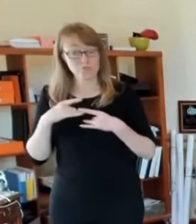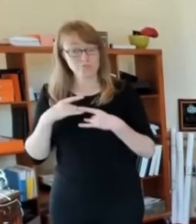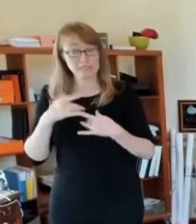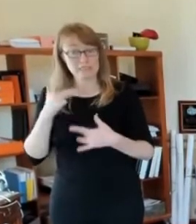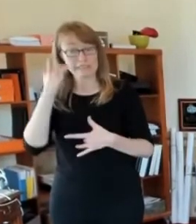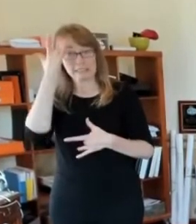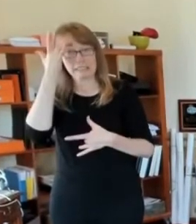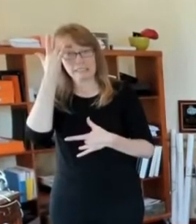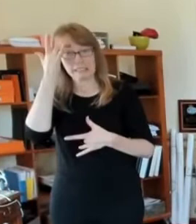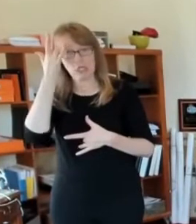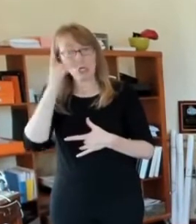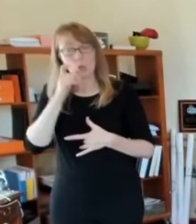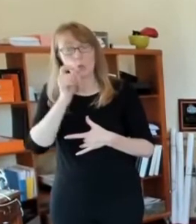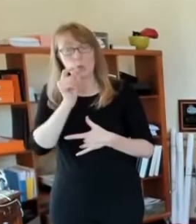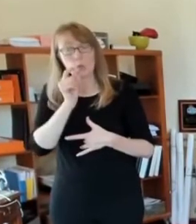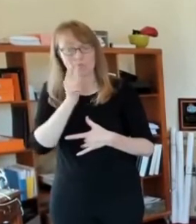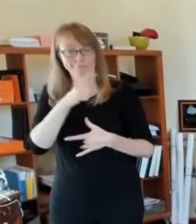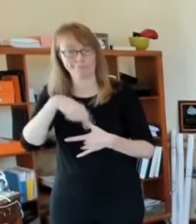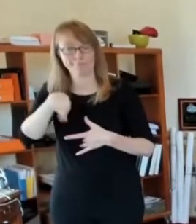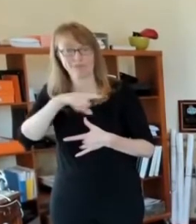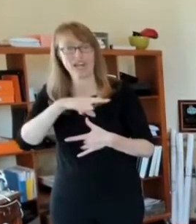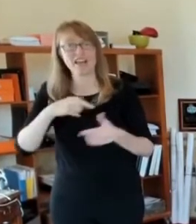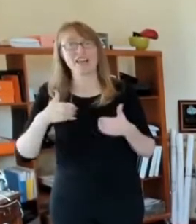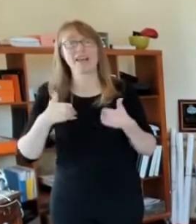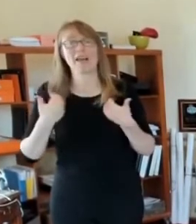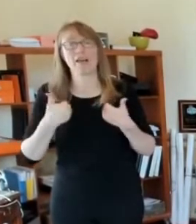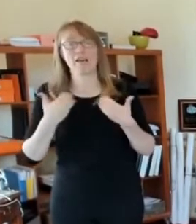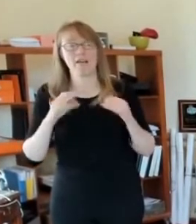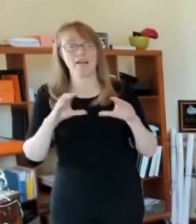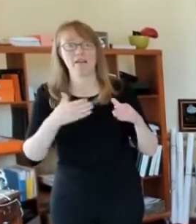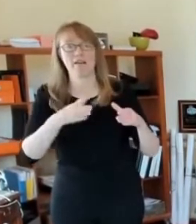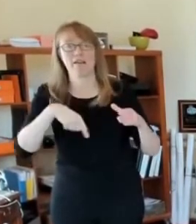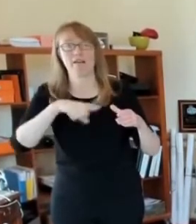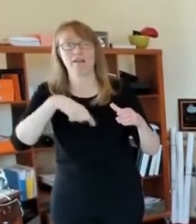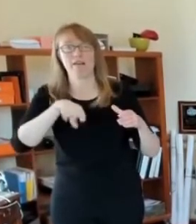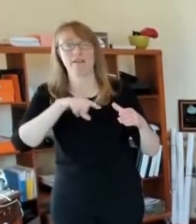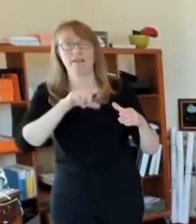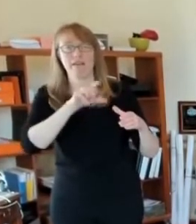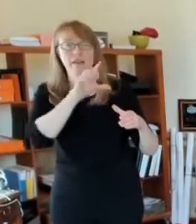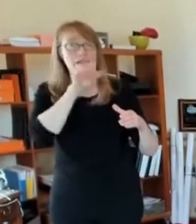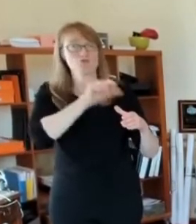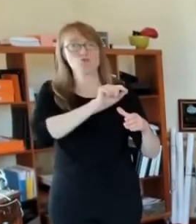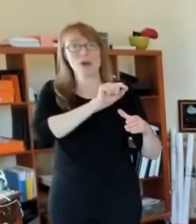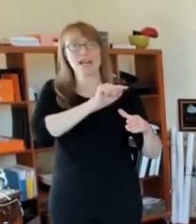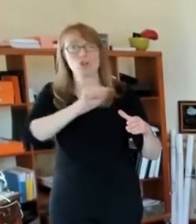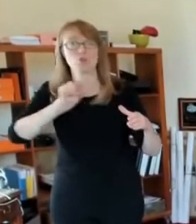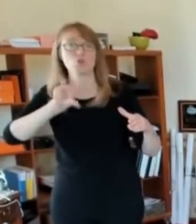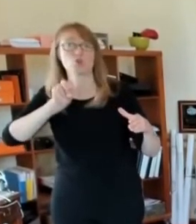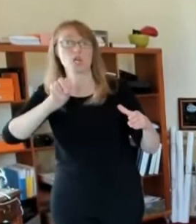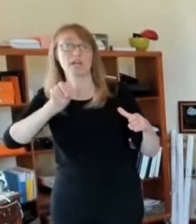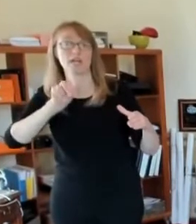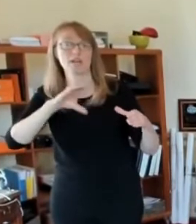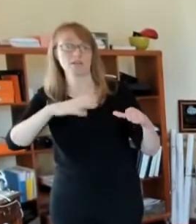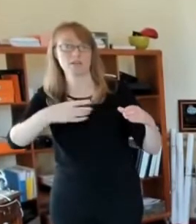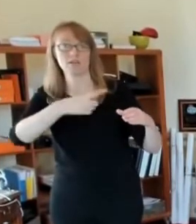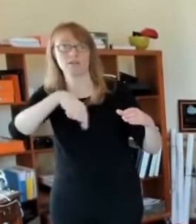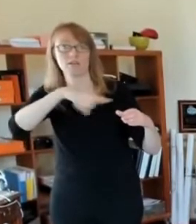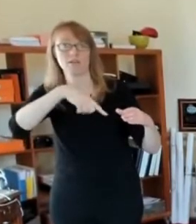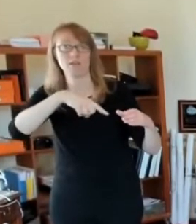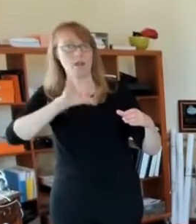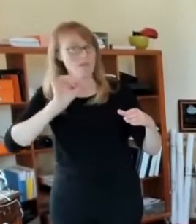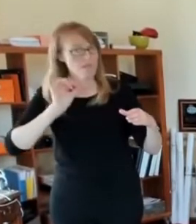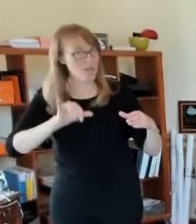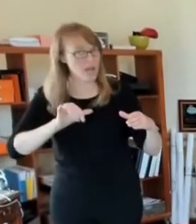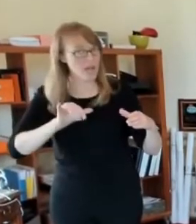in their 20s and early 30s. This is a real shift in the positive cases.